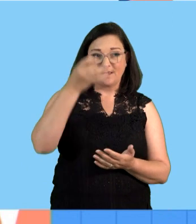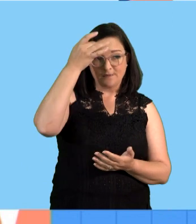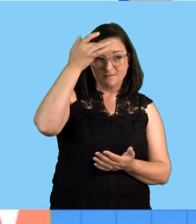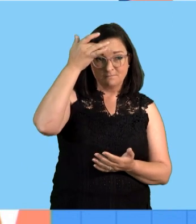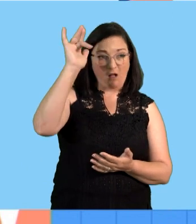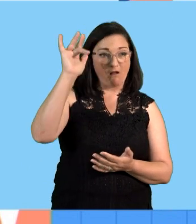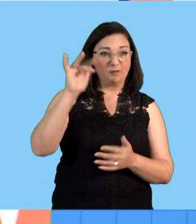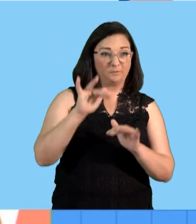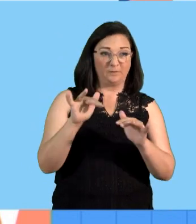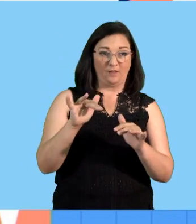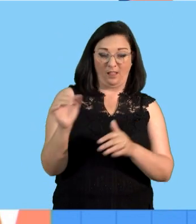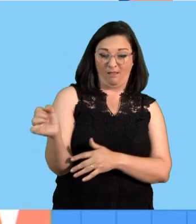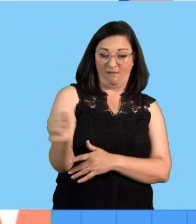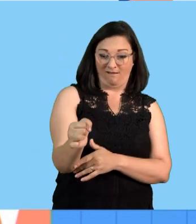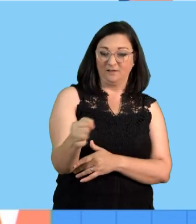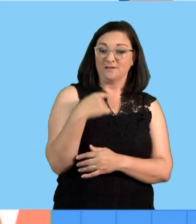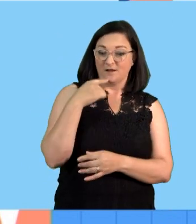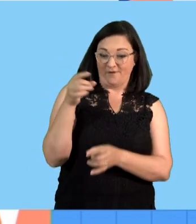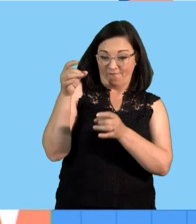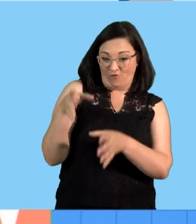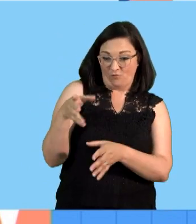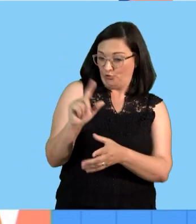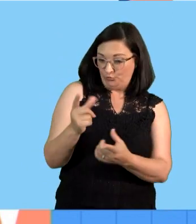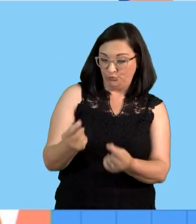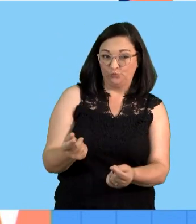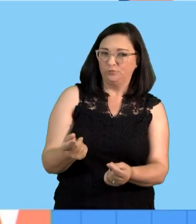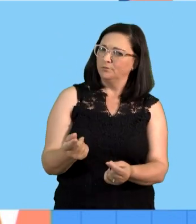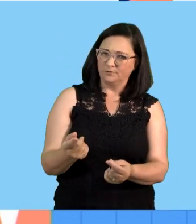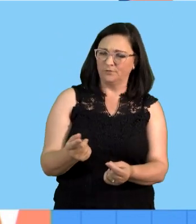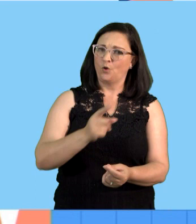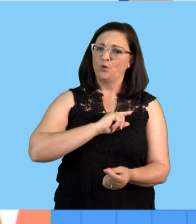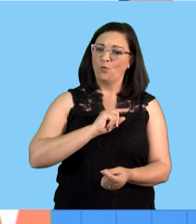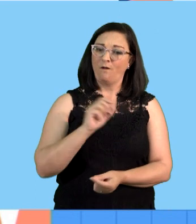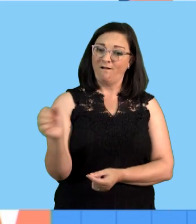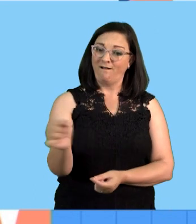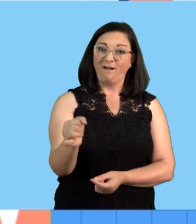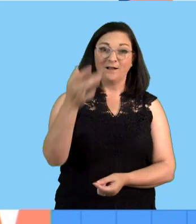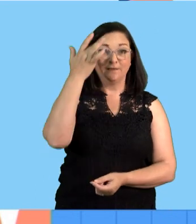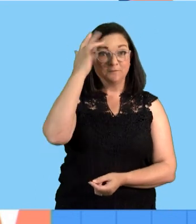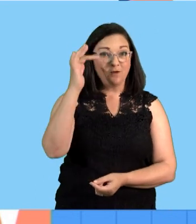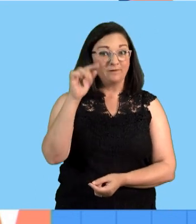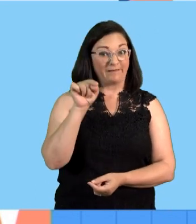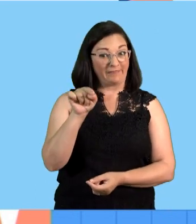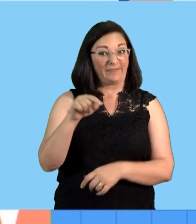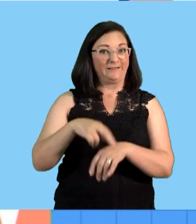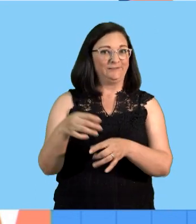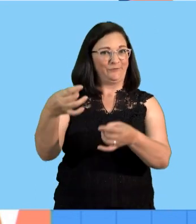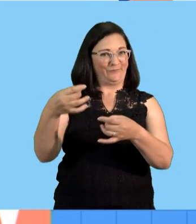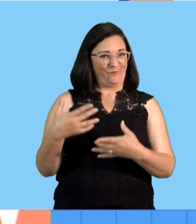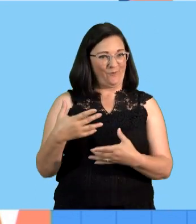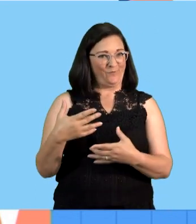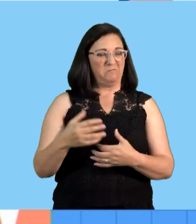expect them or tell them what to do we hire smart people so that they can tell us what to do